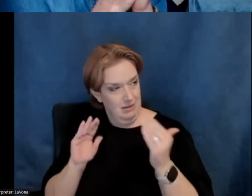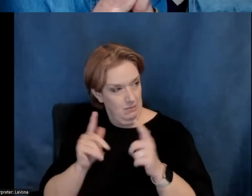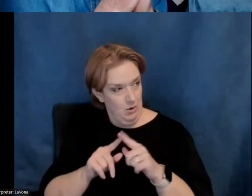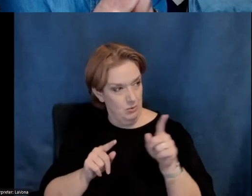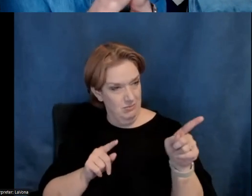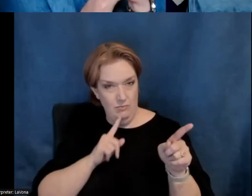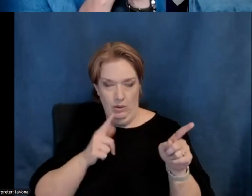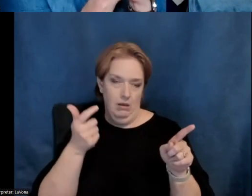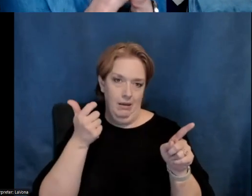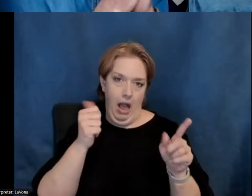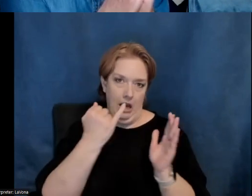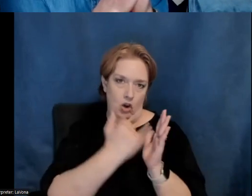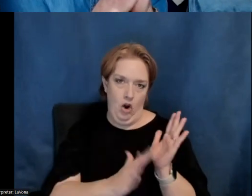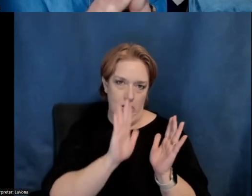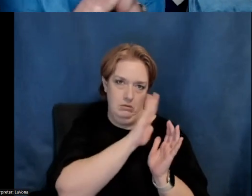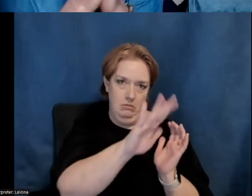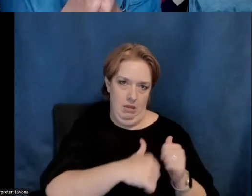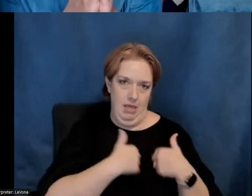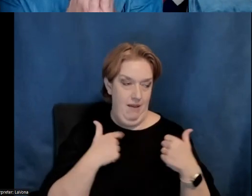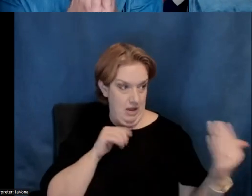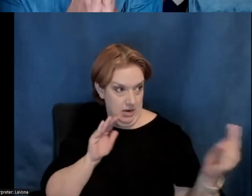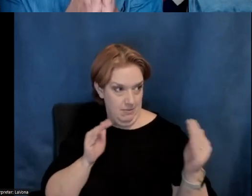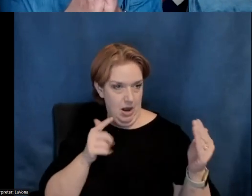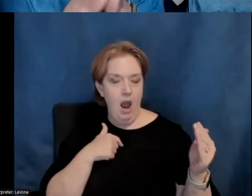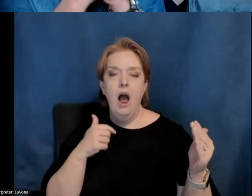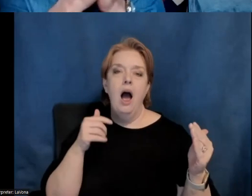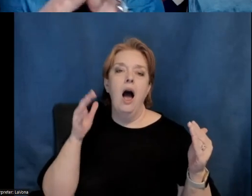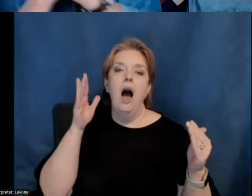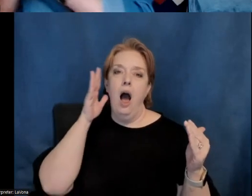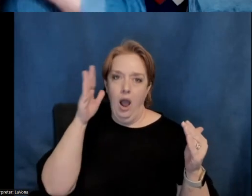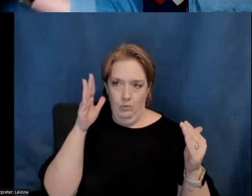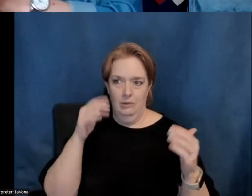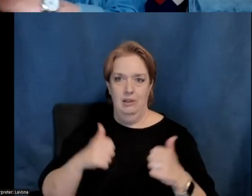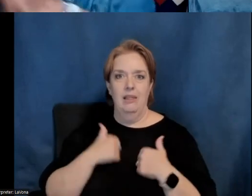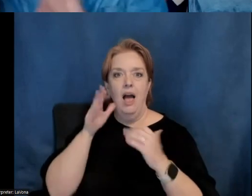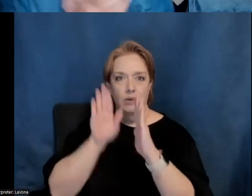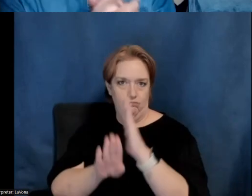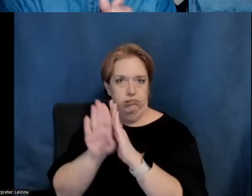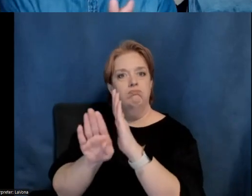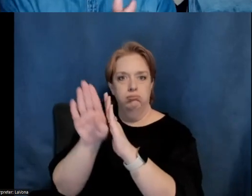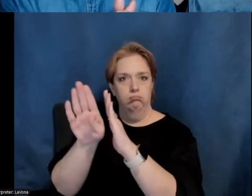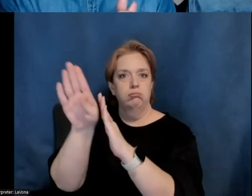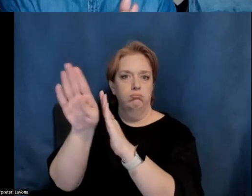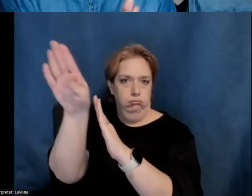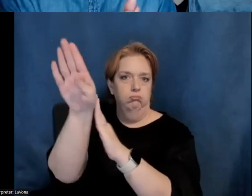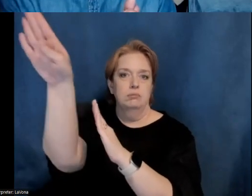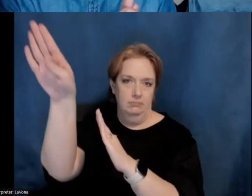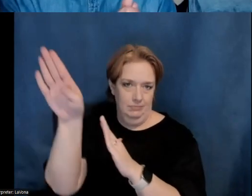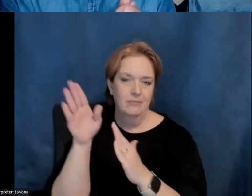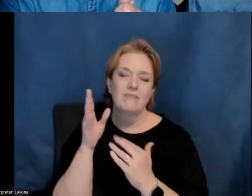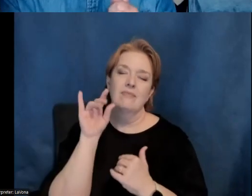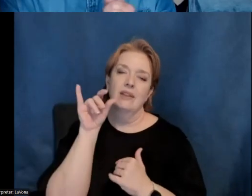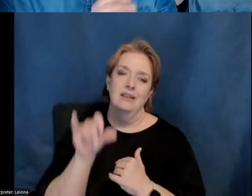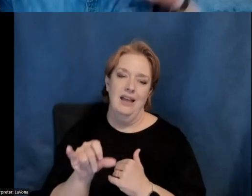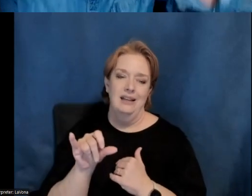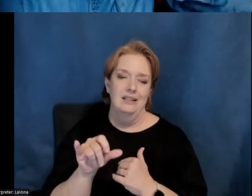any artist that I admire, I would be in a different place tomorrow than I am today. And I would be in a different place day after. And I think that, um,